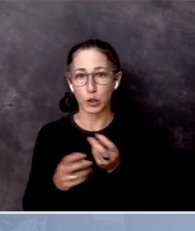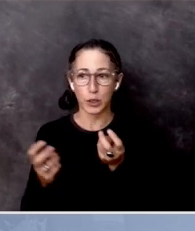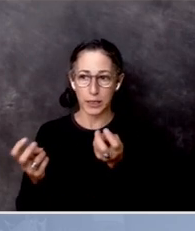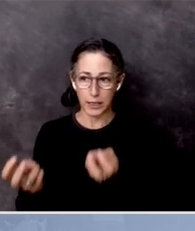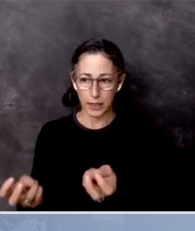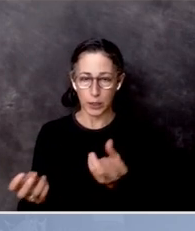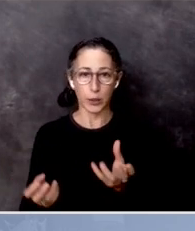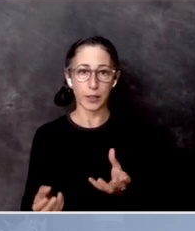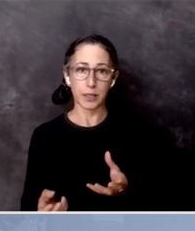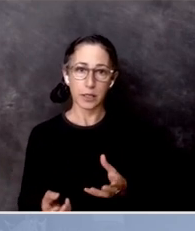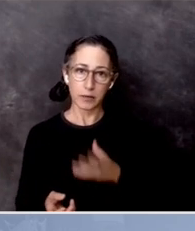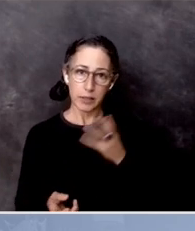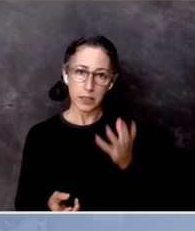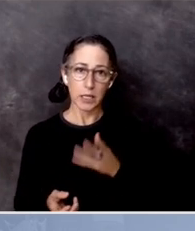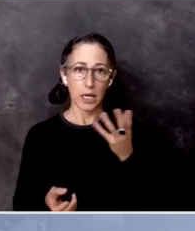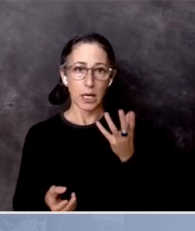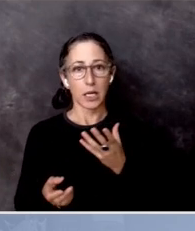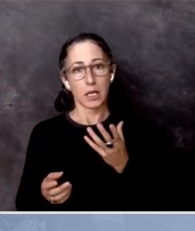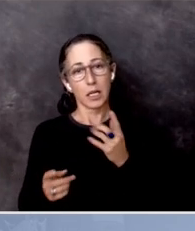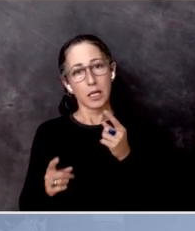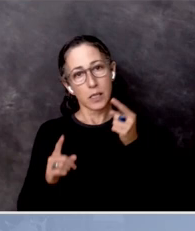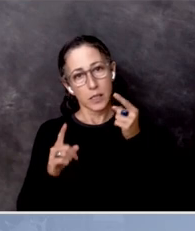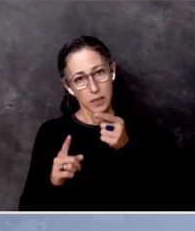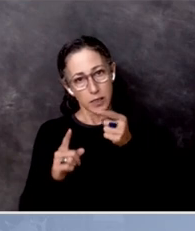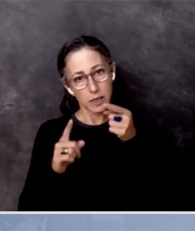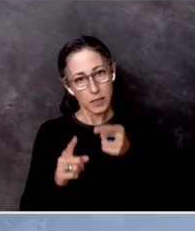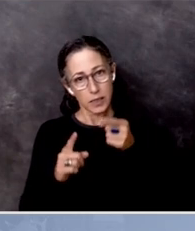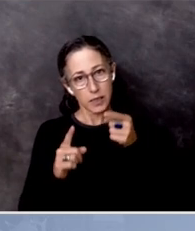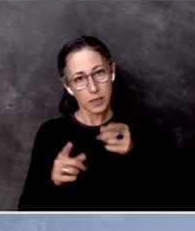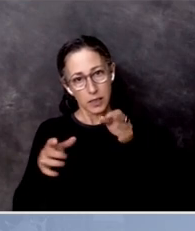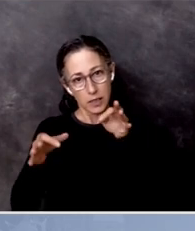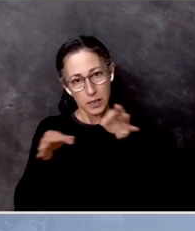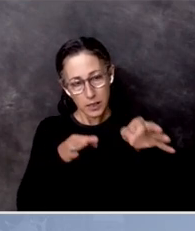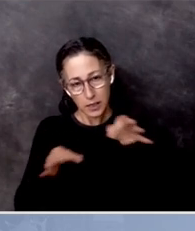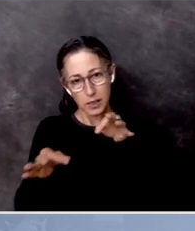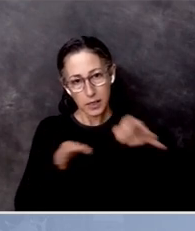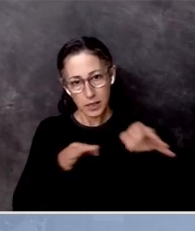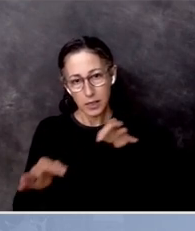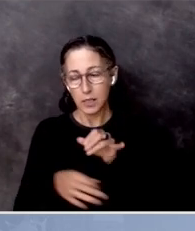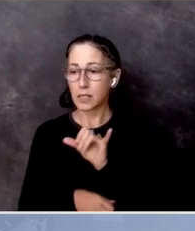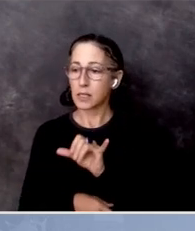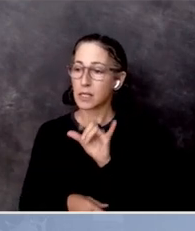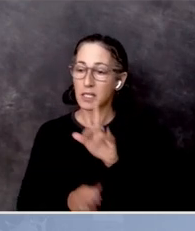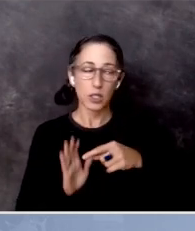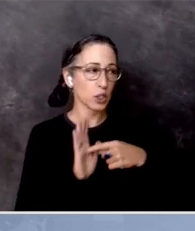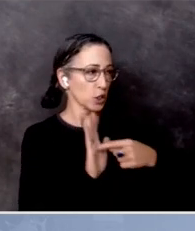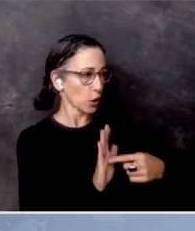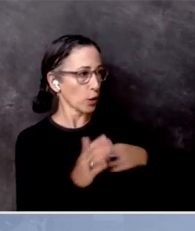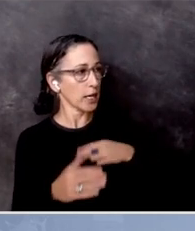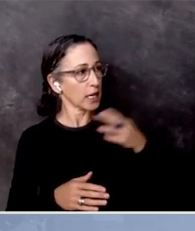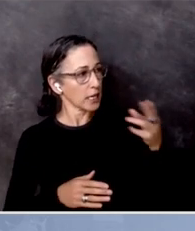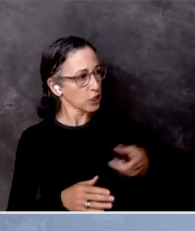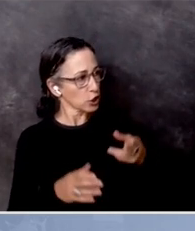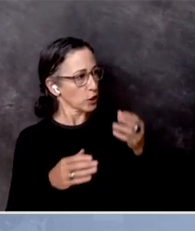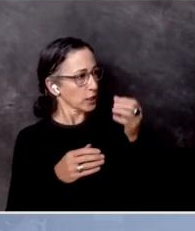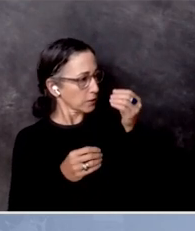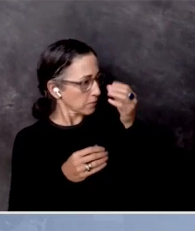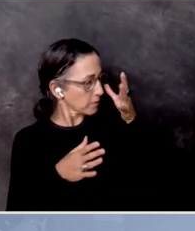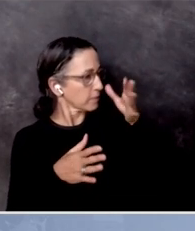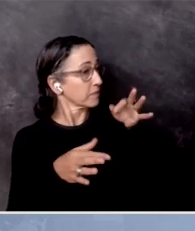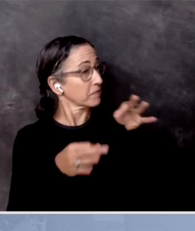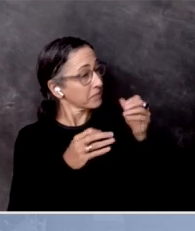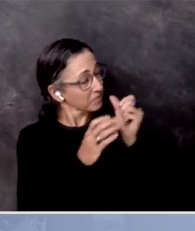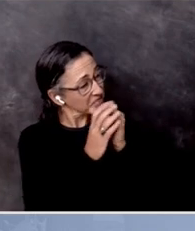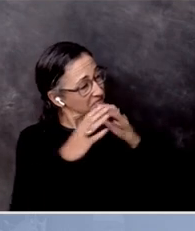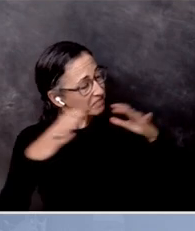making all these important points and, you know, showing what they've been studying around history and, you know,